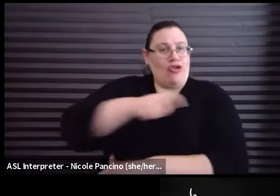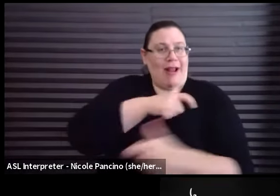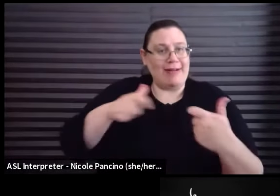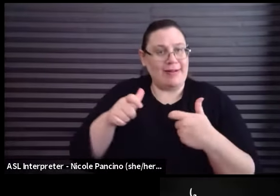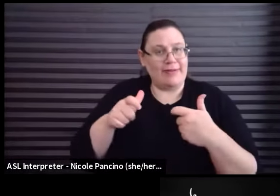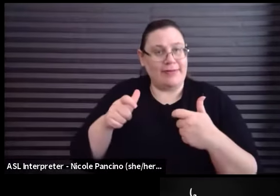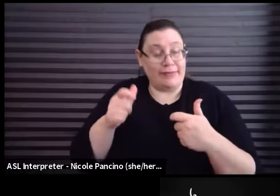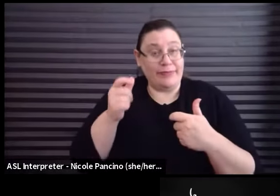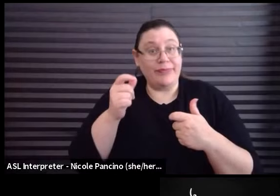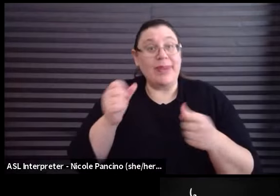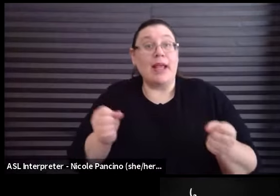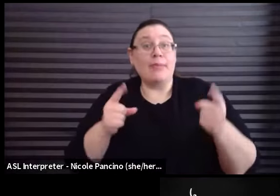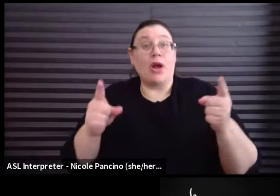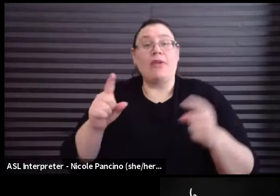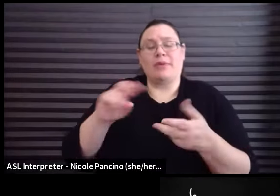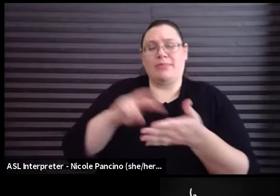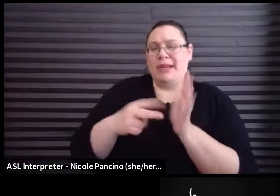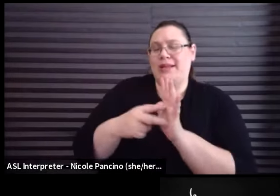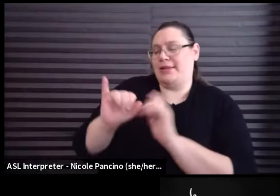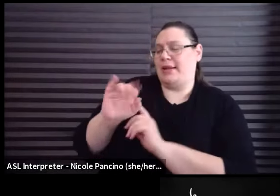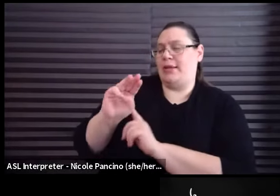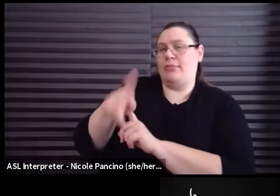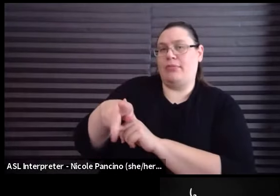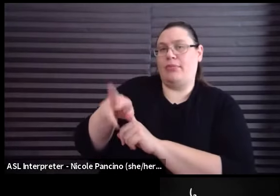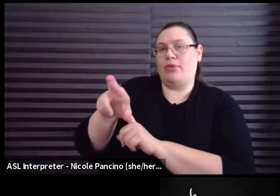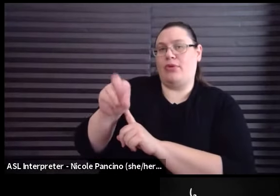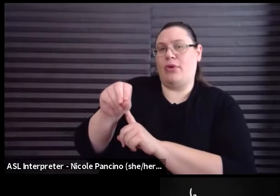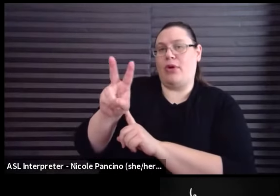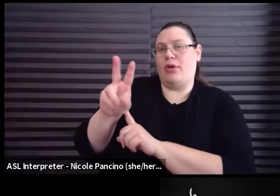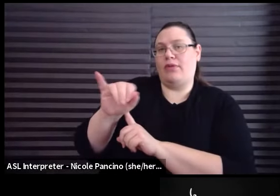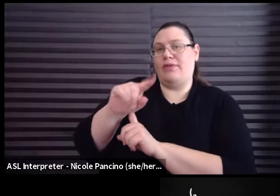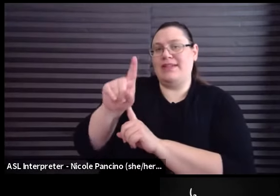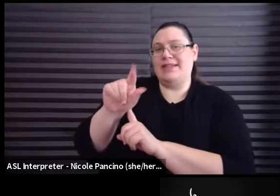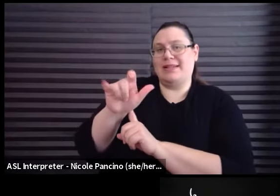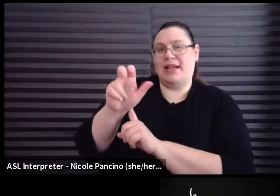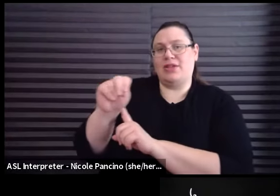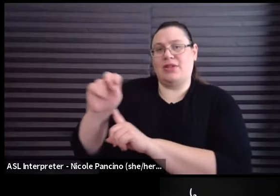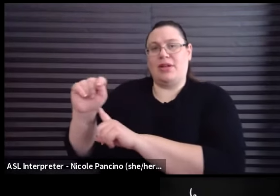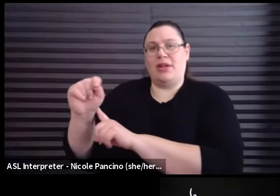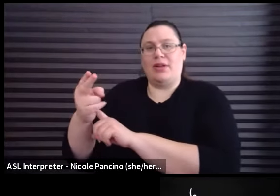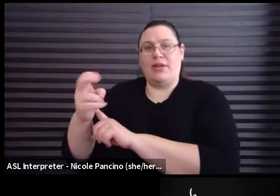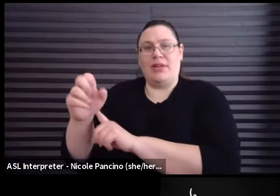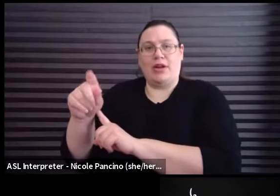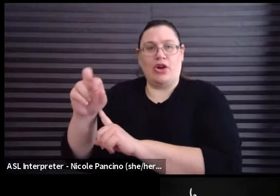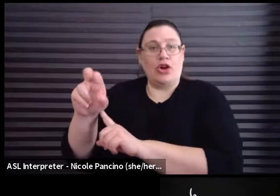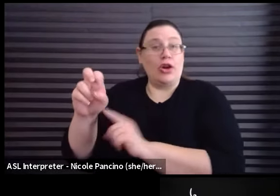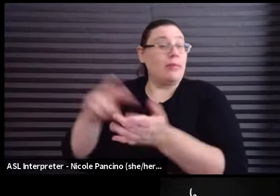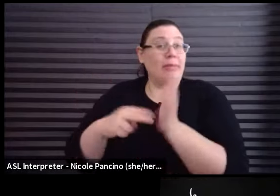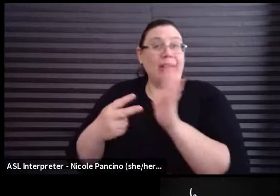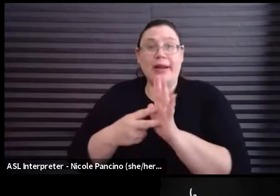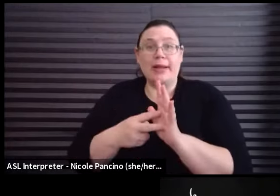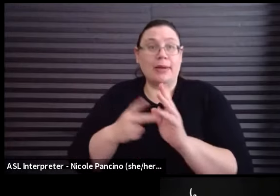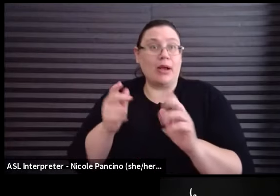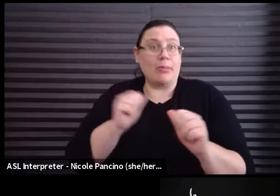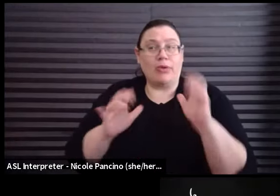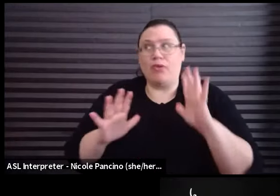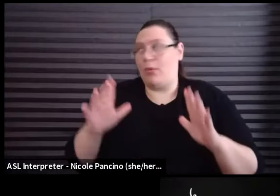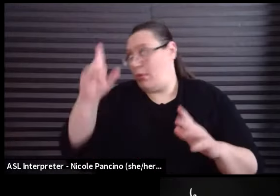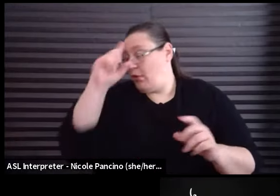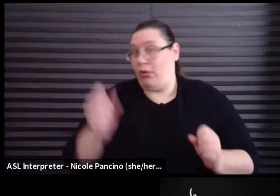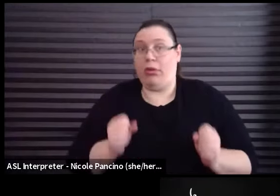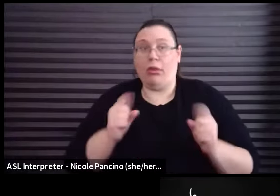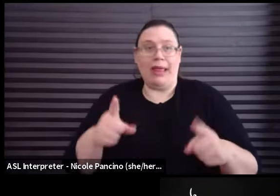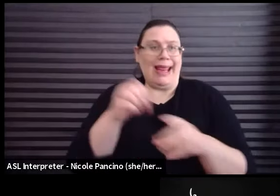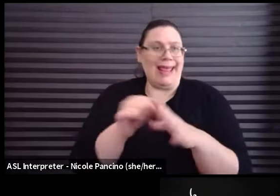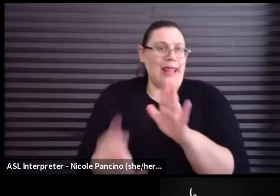is short for improvisational theater, which essentially means that performers are working off the cuff or actually working in the moment.